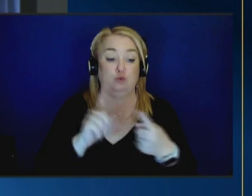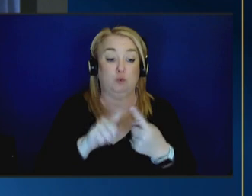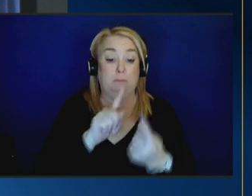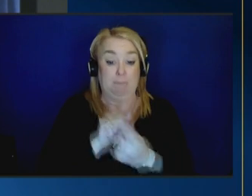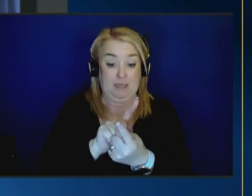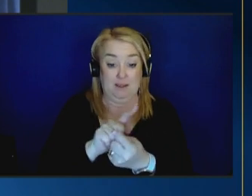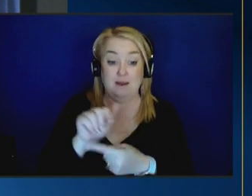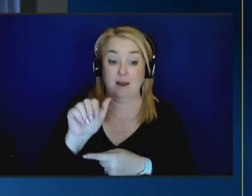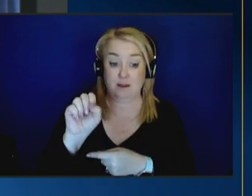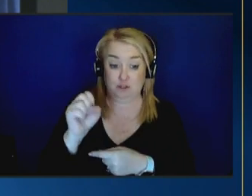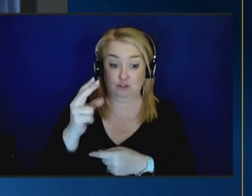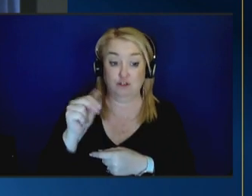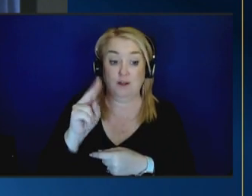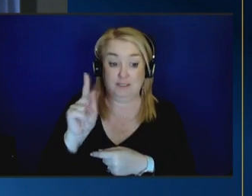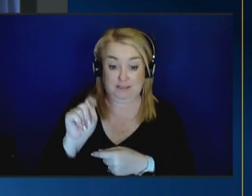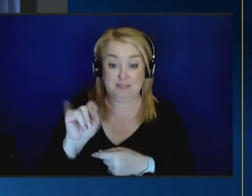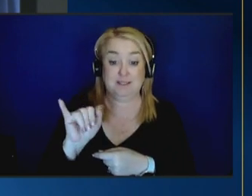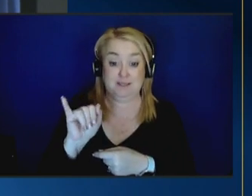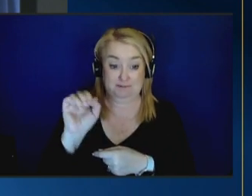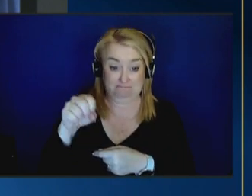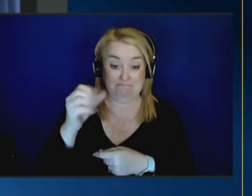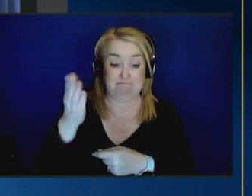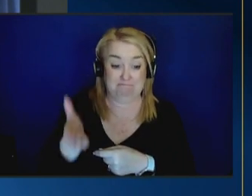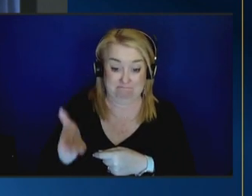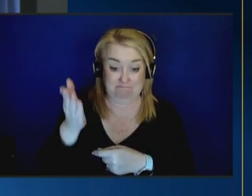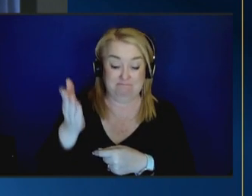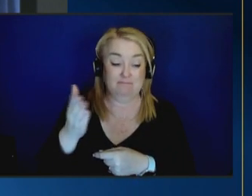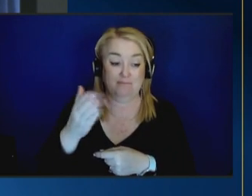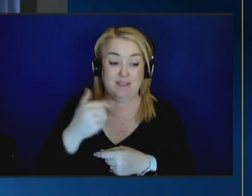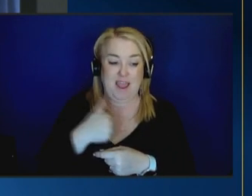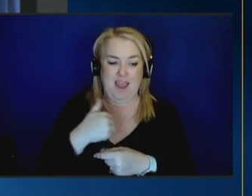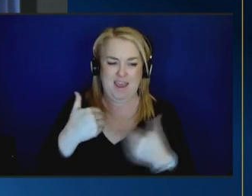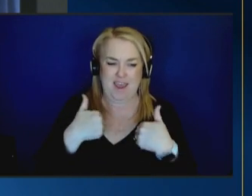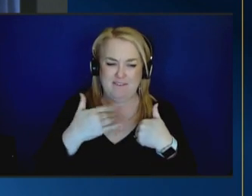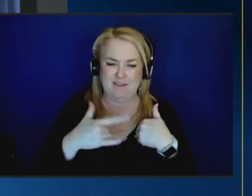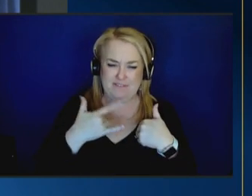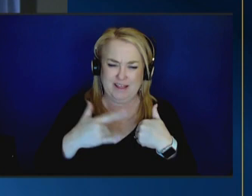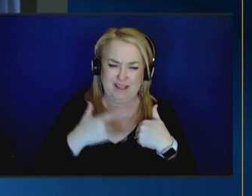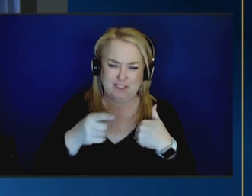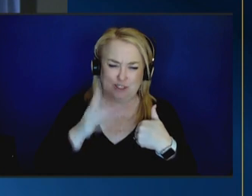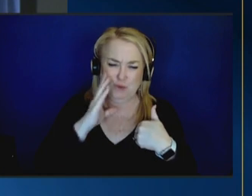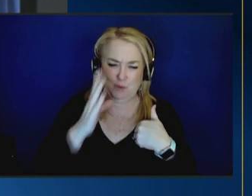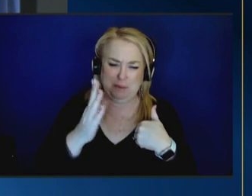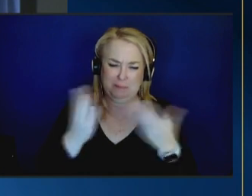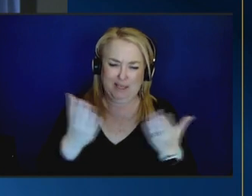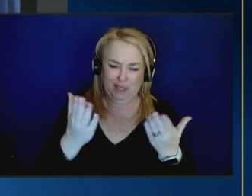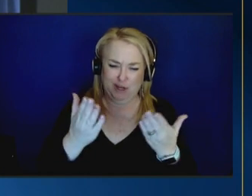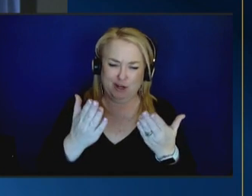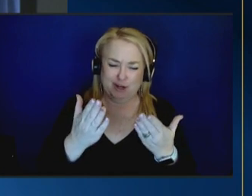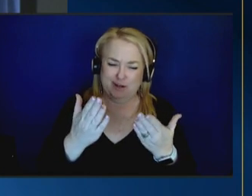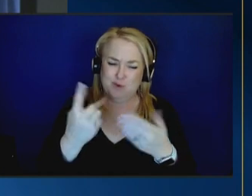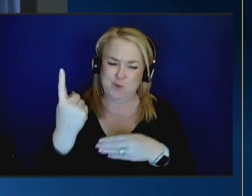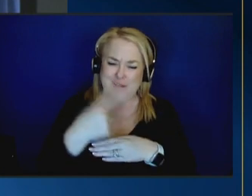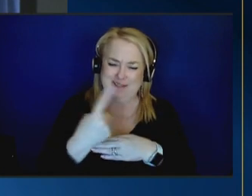in person uh i have a feeling she's going to be on this stage at some point